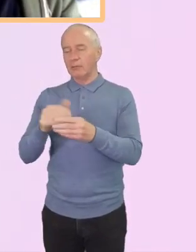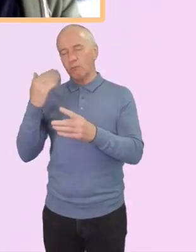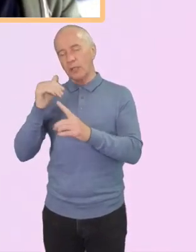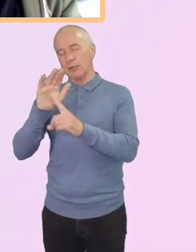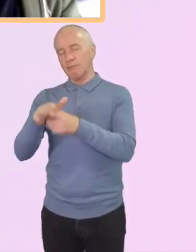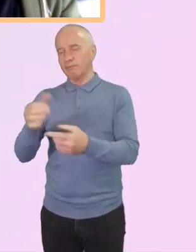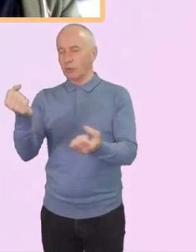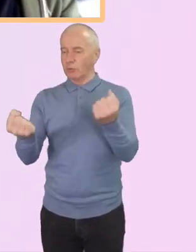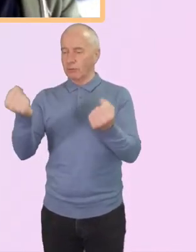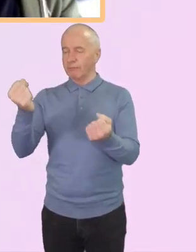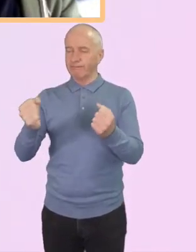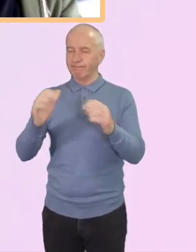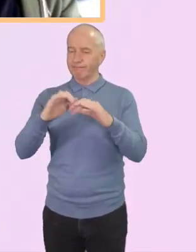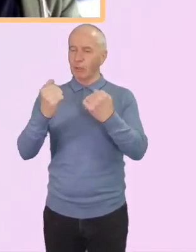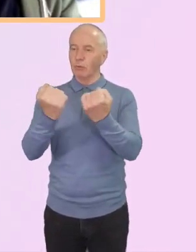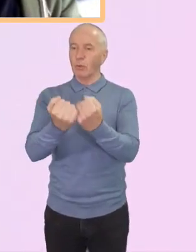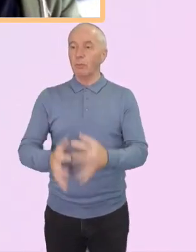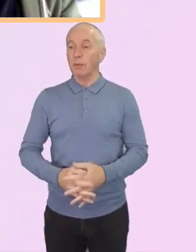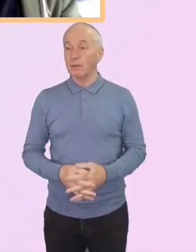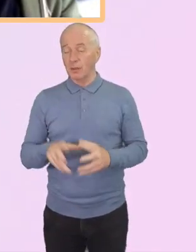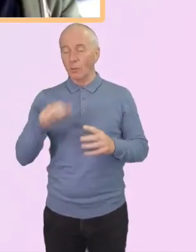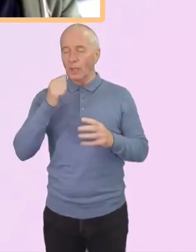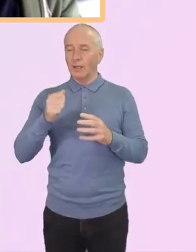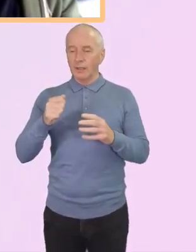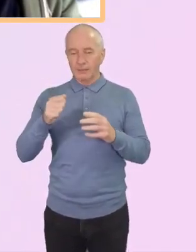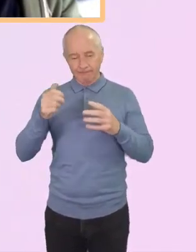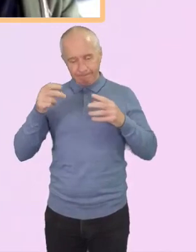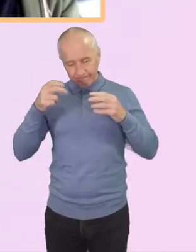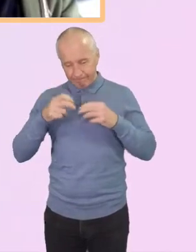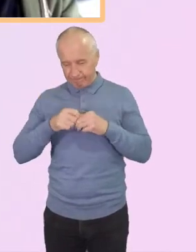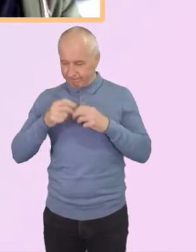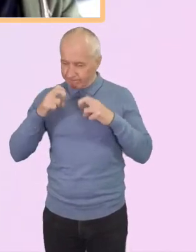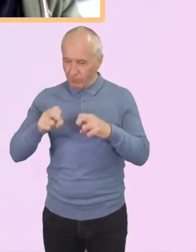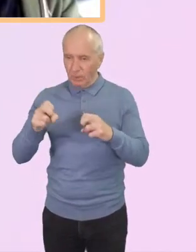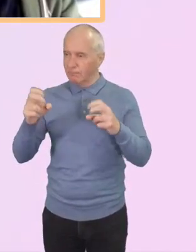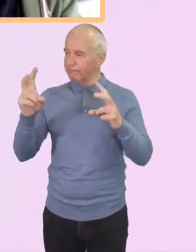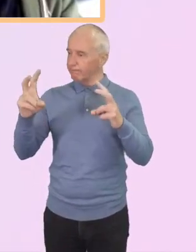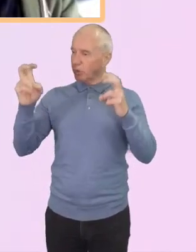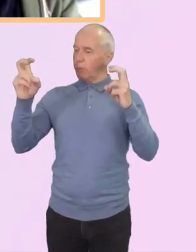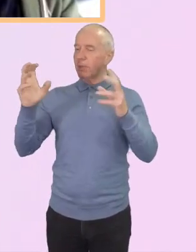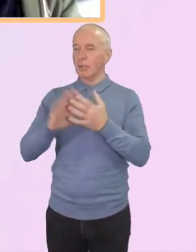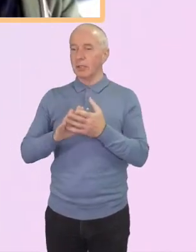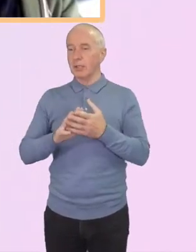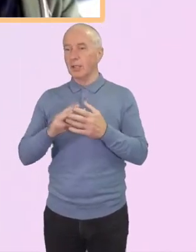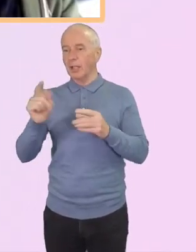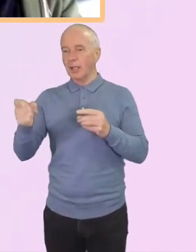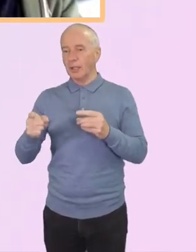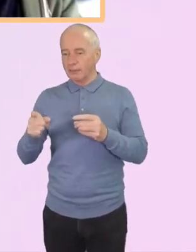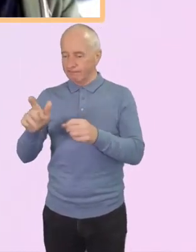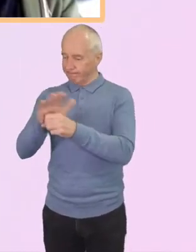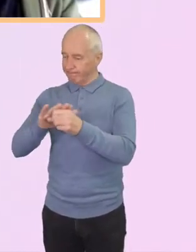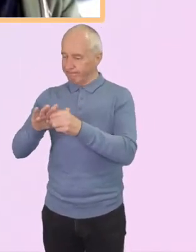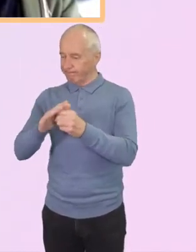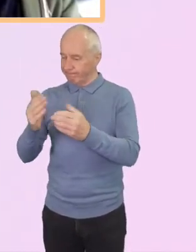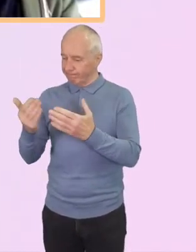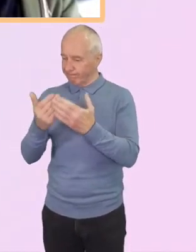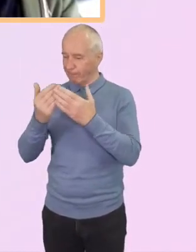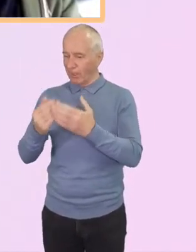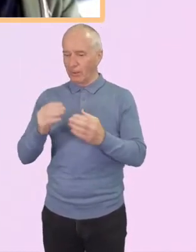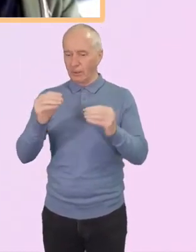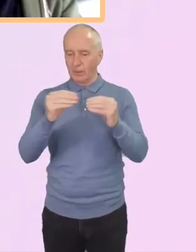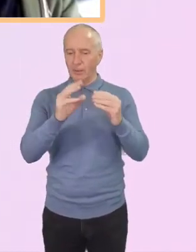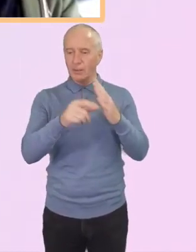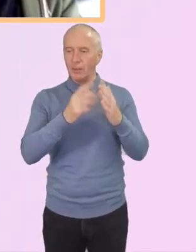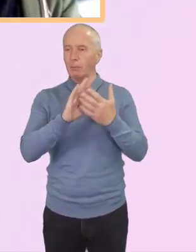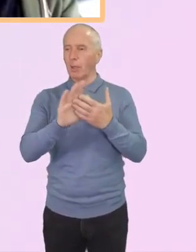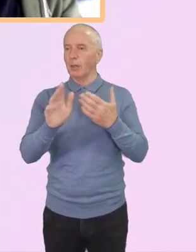this seminar, we will consider terminology, history, a case study on Bonhoeffer and practical action, steps